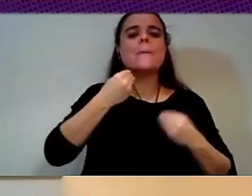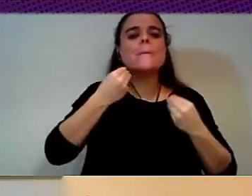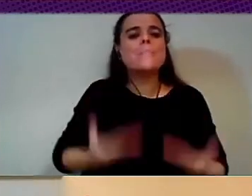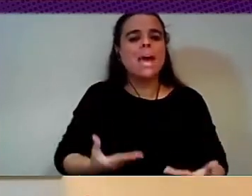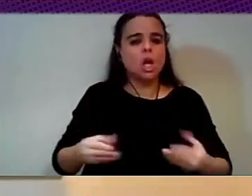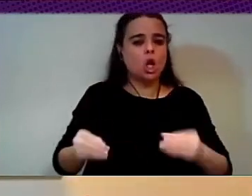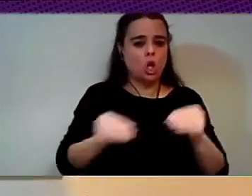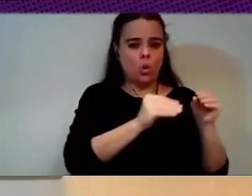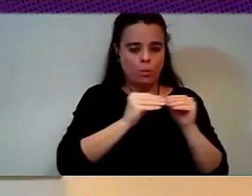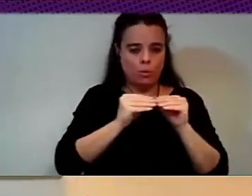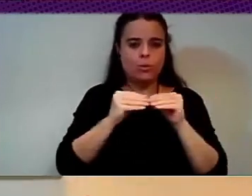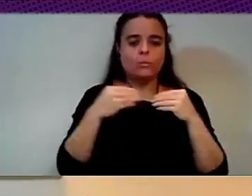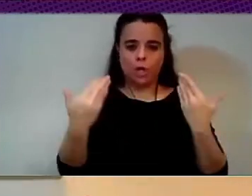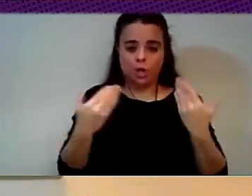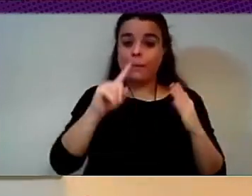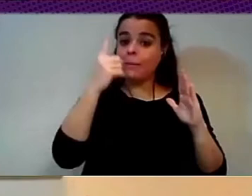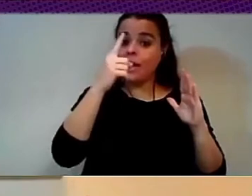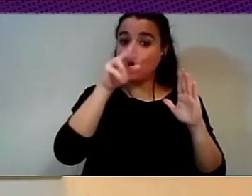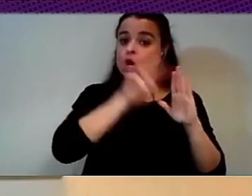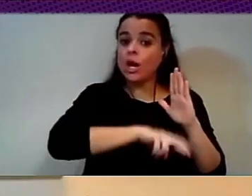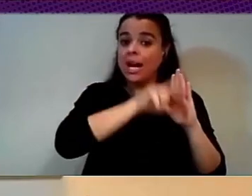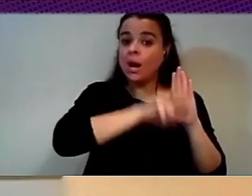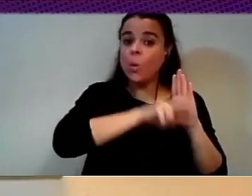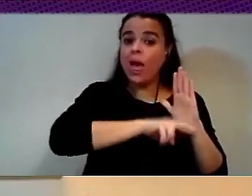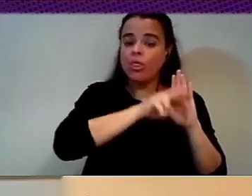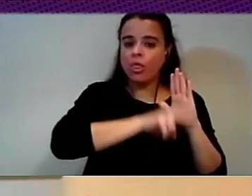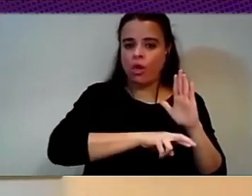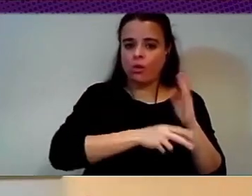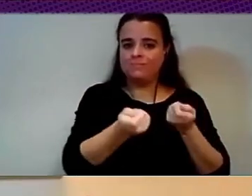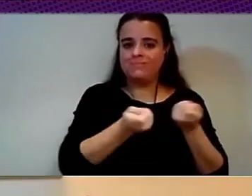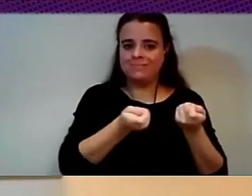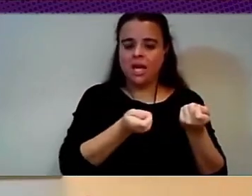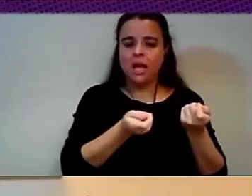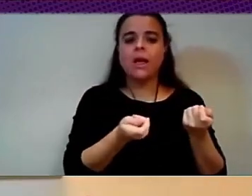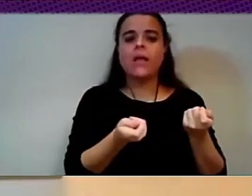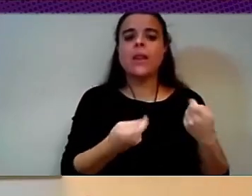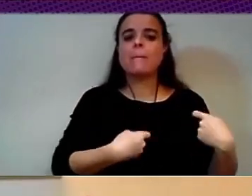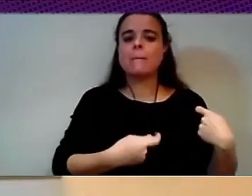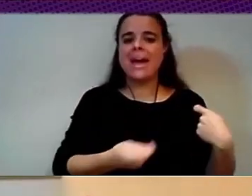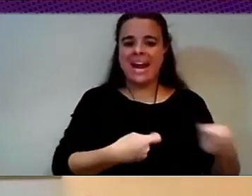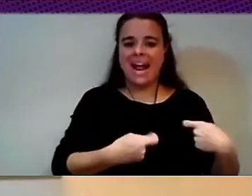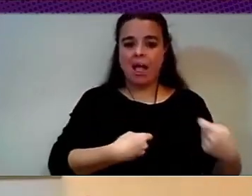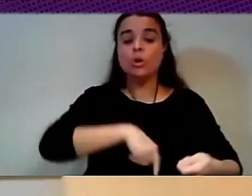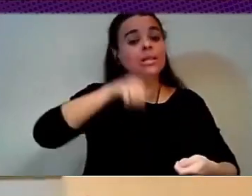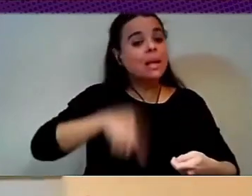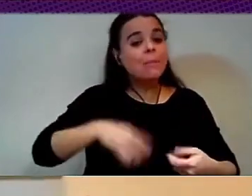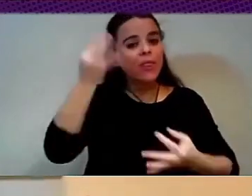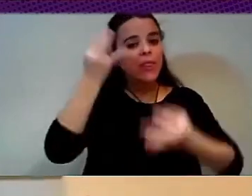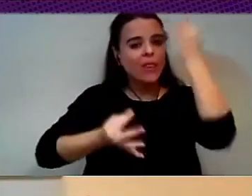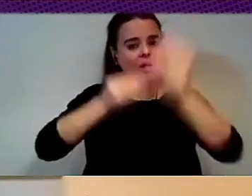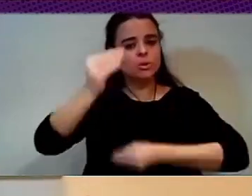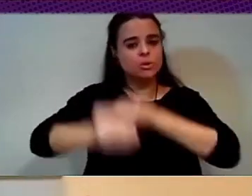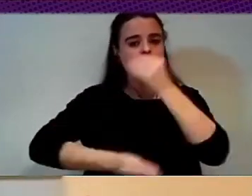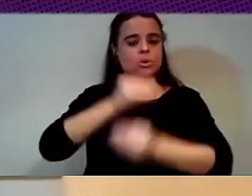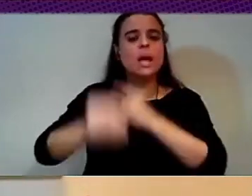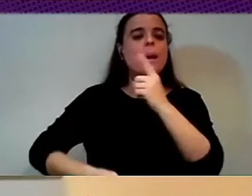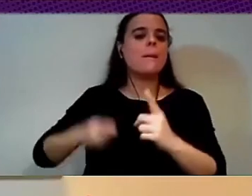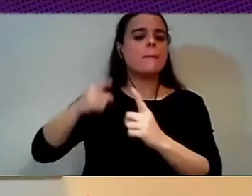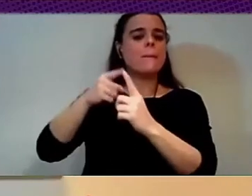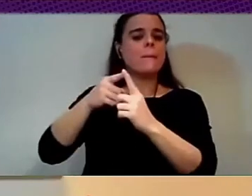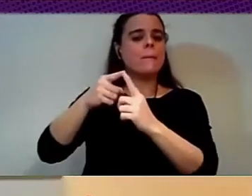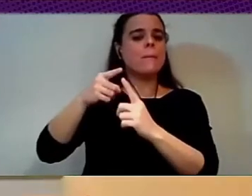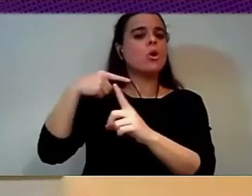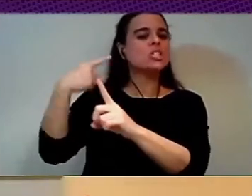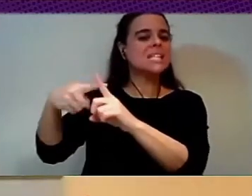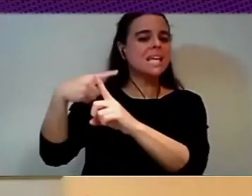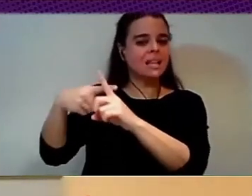leveraging and using data for the public good, and for citizens good. And how do you do that? I mean, also,